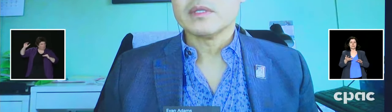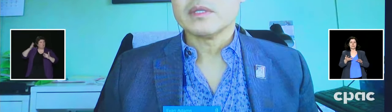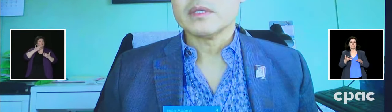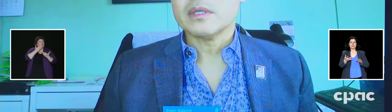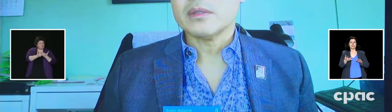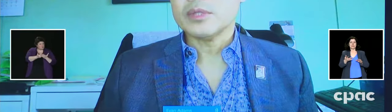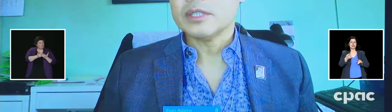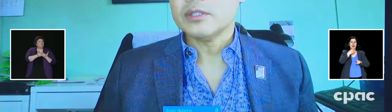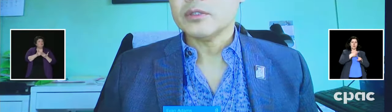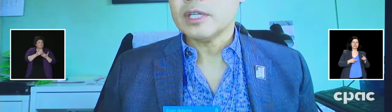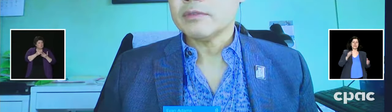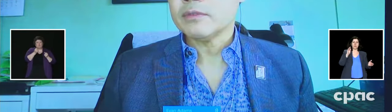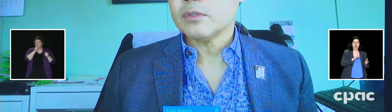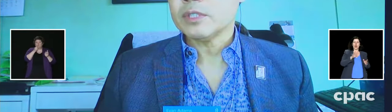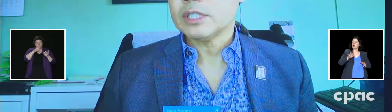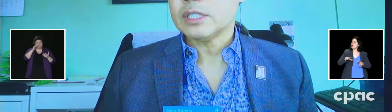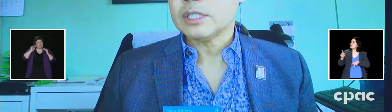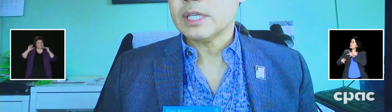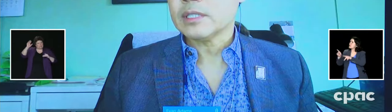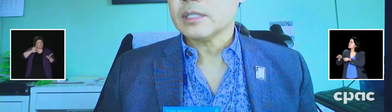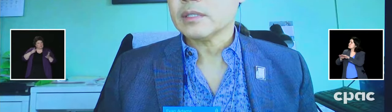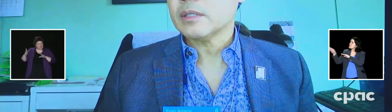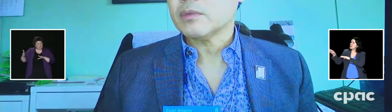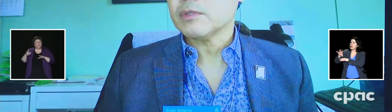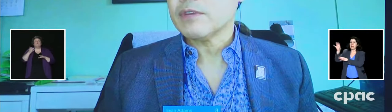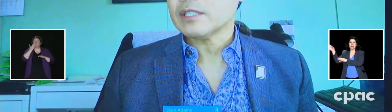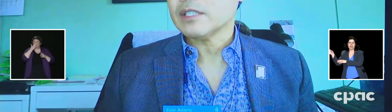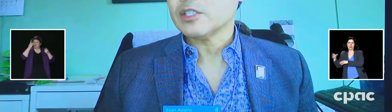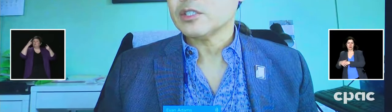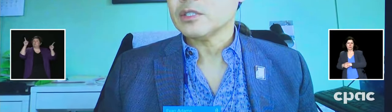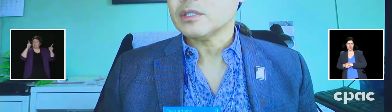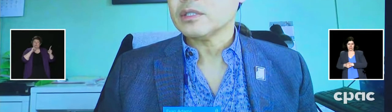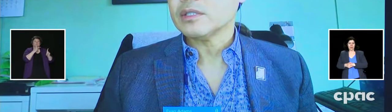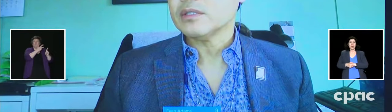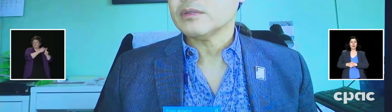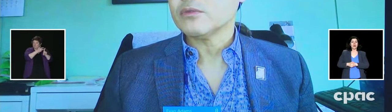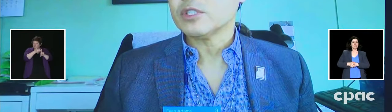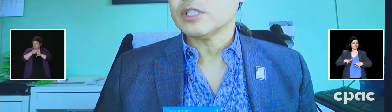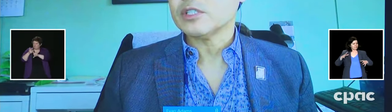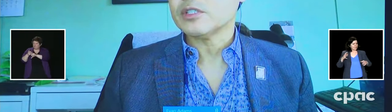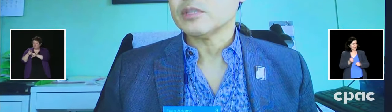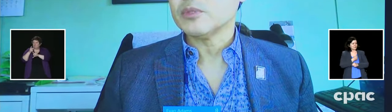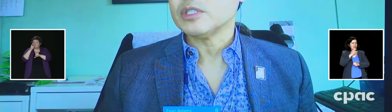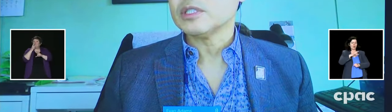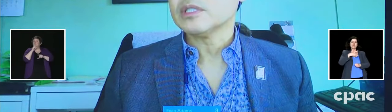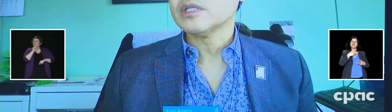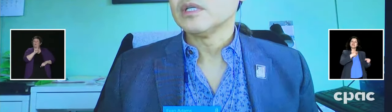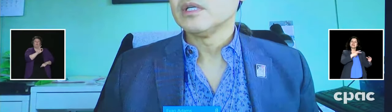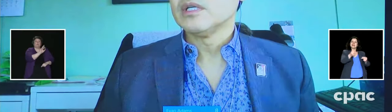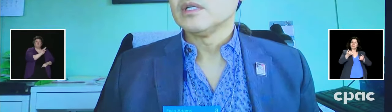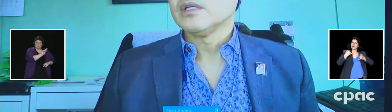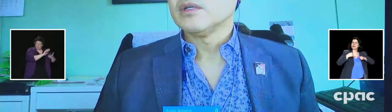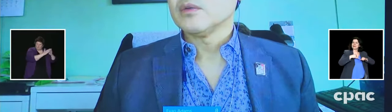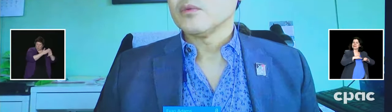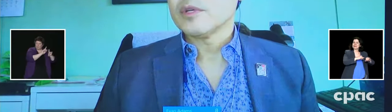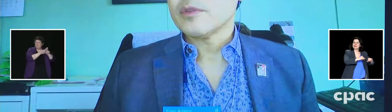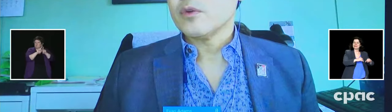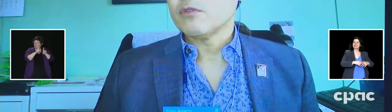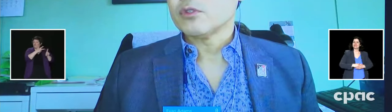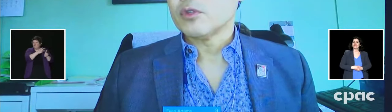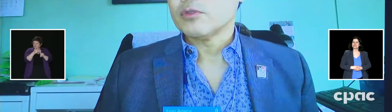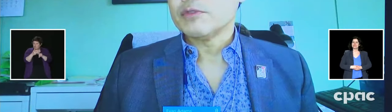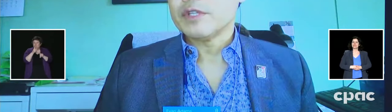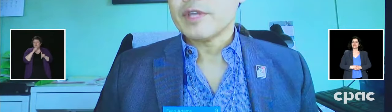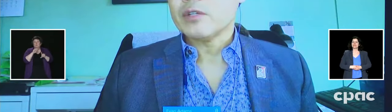We continue to have good success with vaccinations in First Nations communities, where